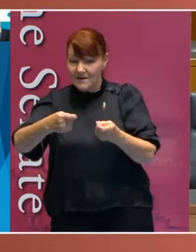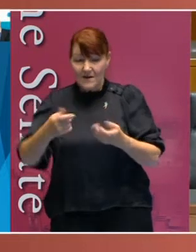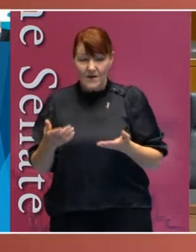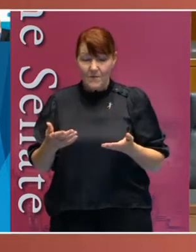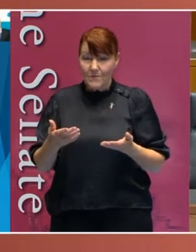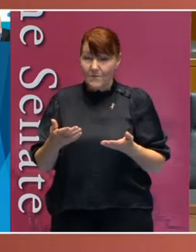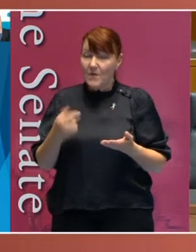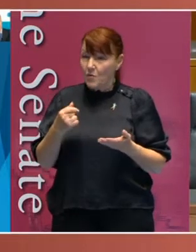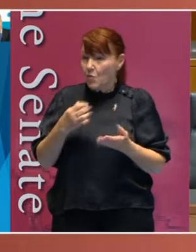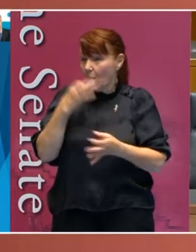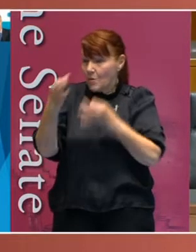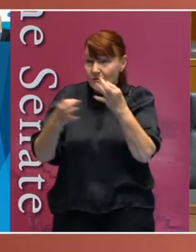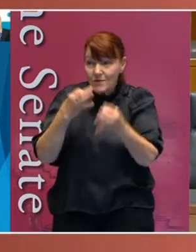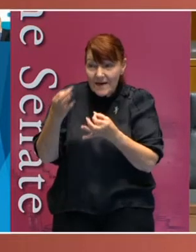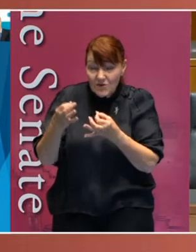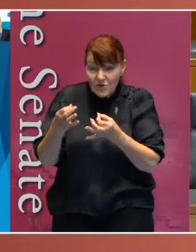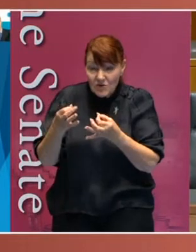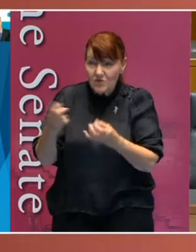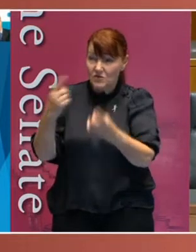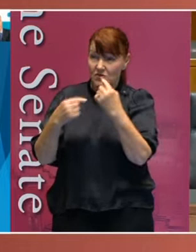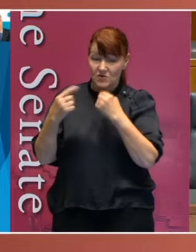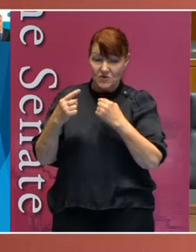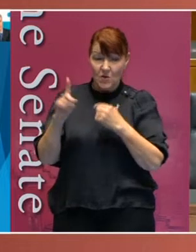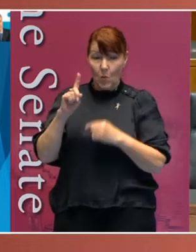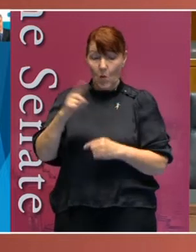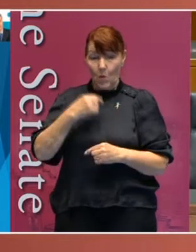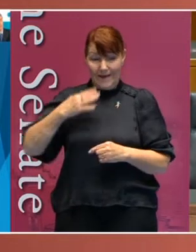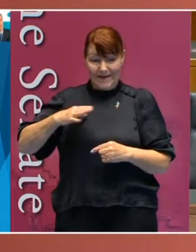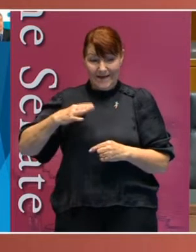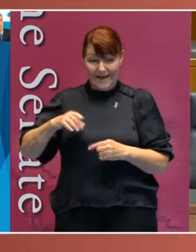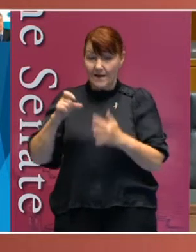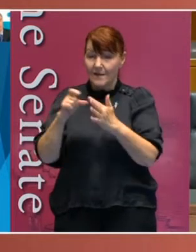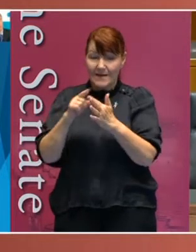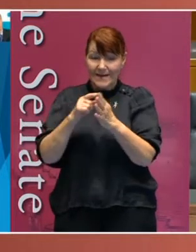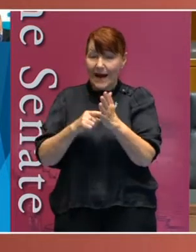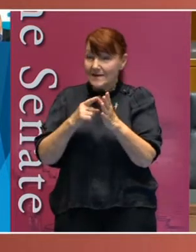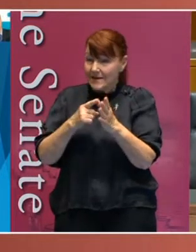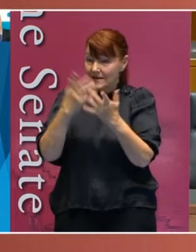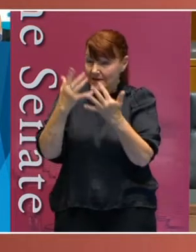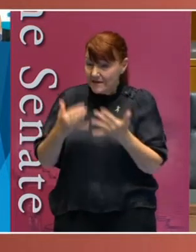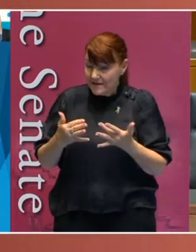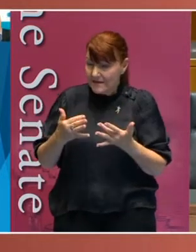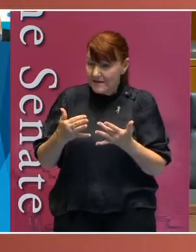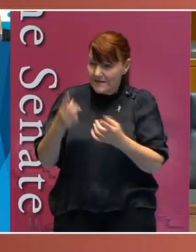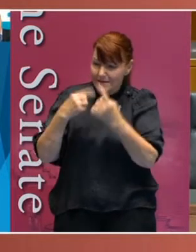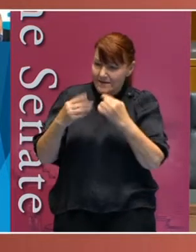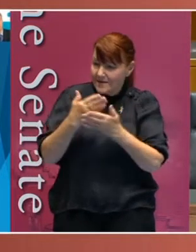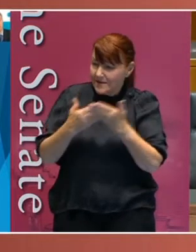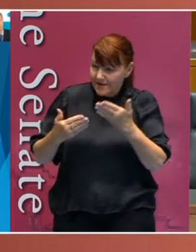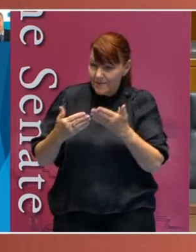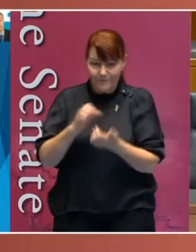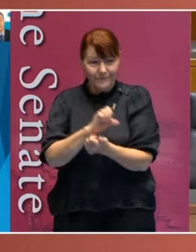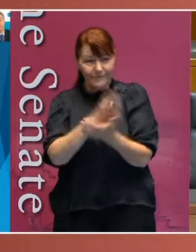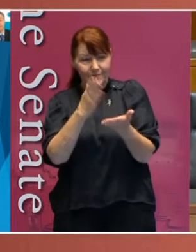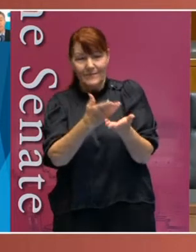in consultations is that what we need is that data is made freely available as to whether